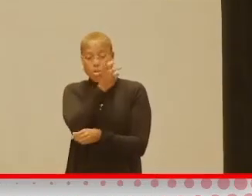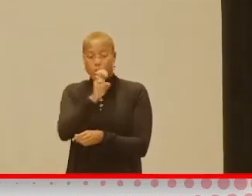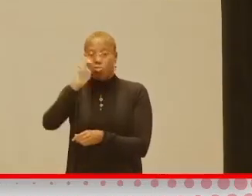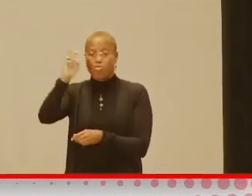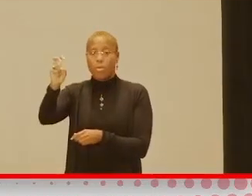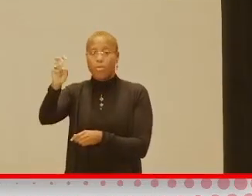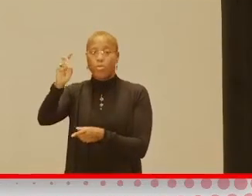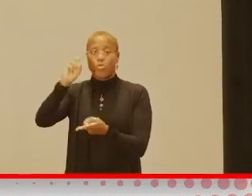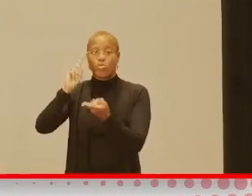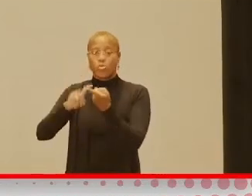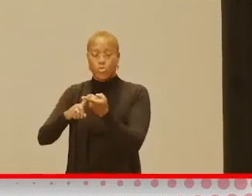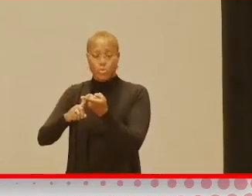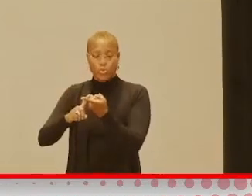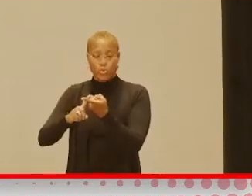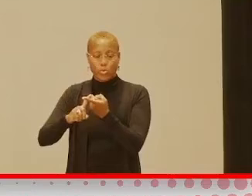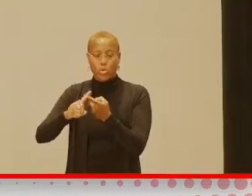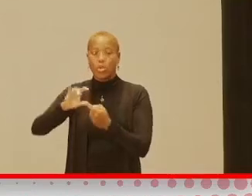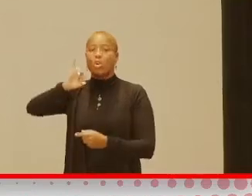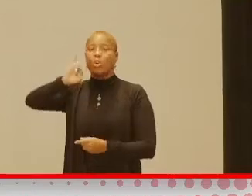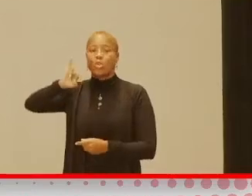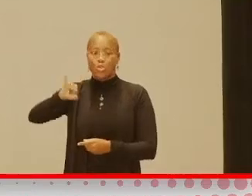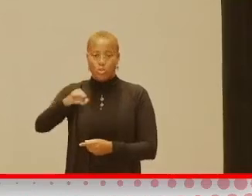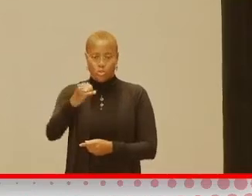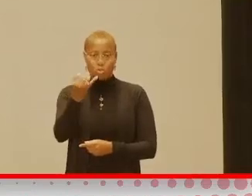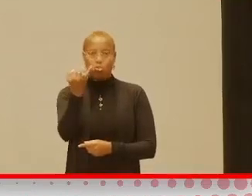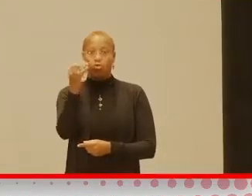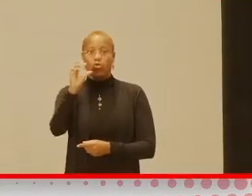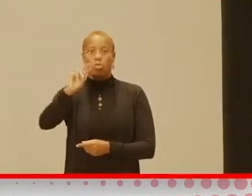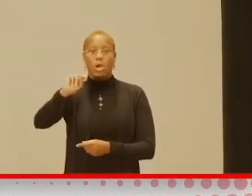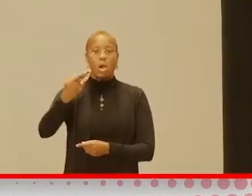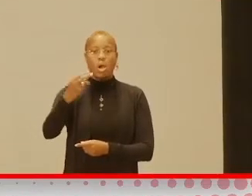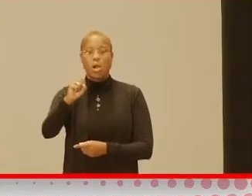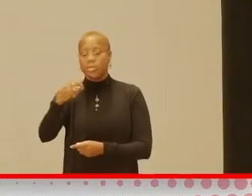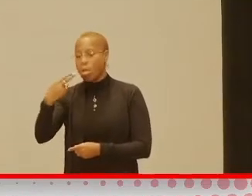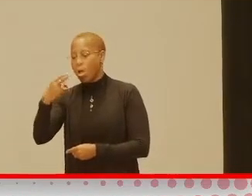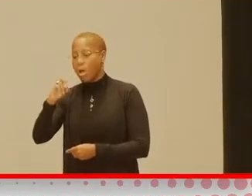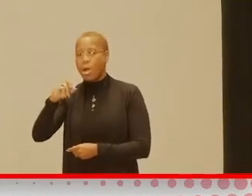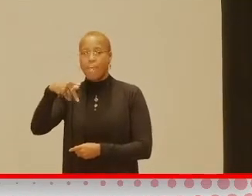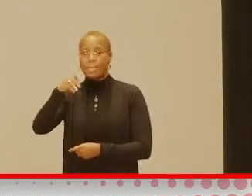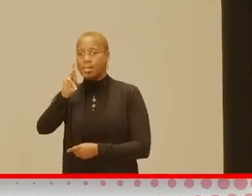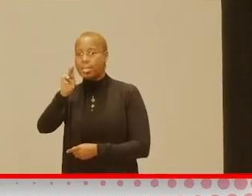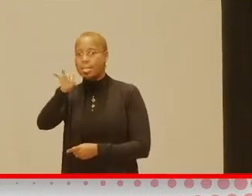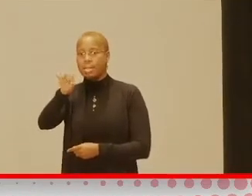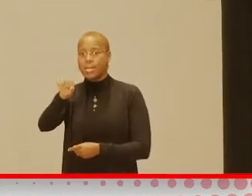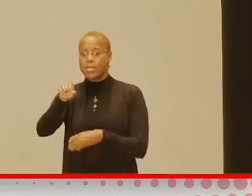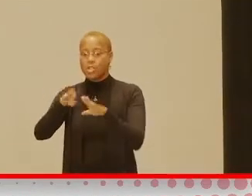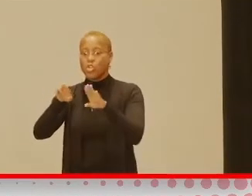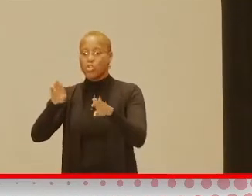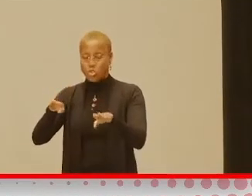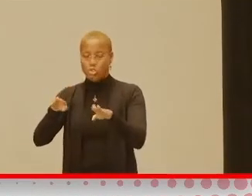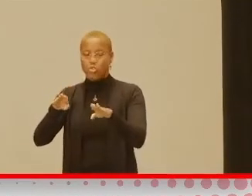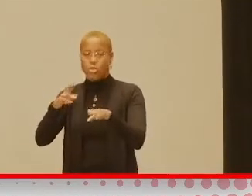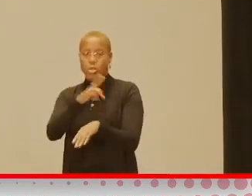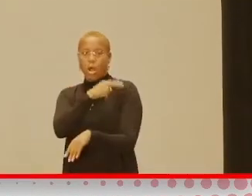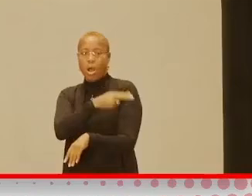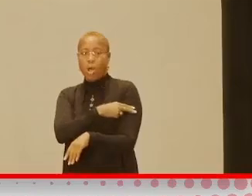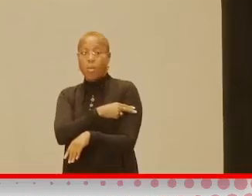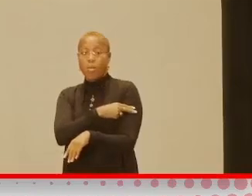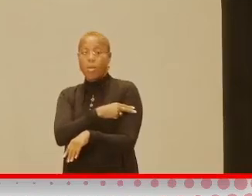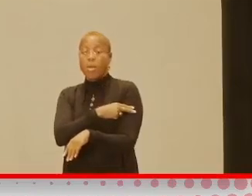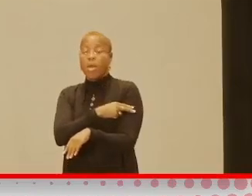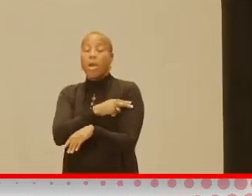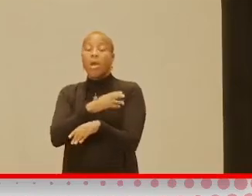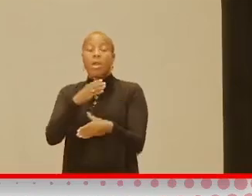to Johns Hopkins All Children's Hospital. And he went through Early Steps. He then